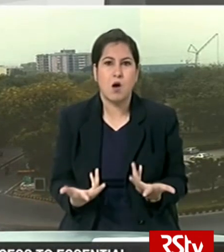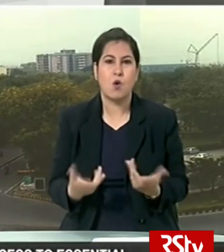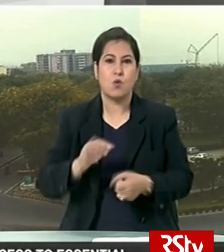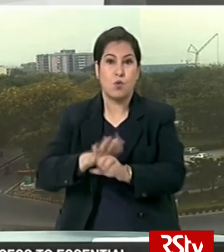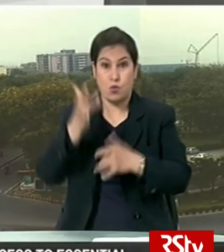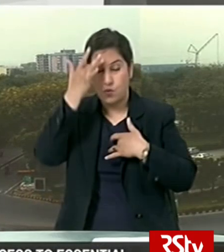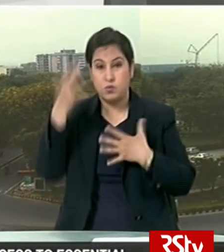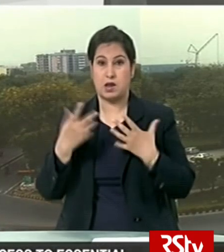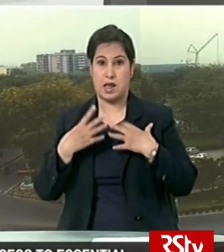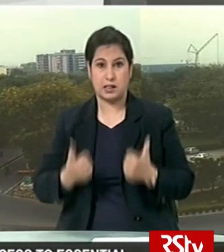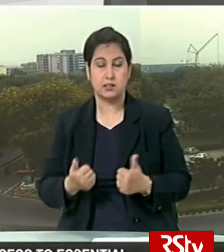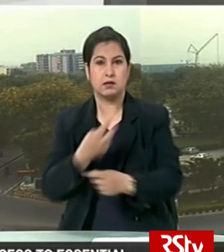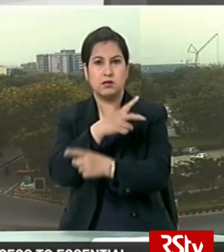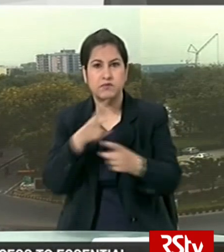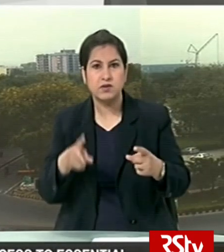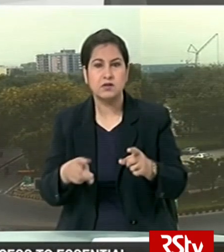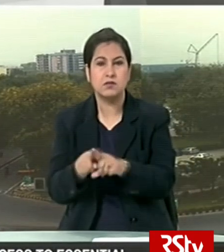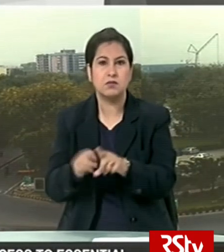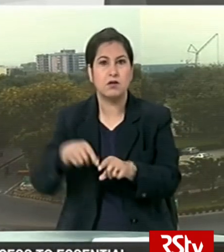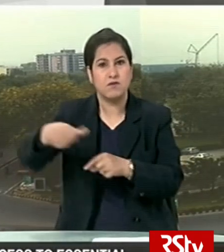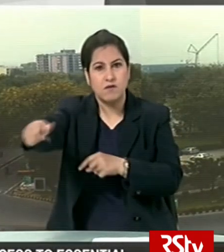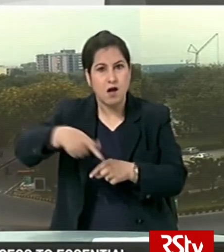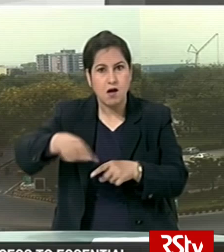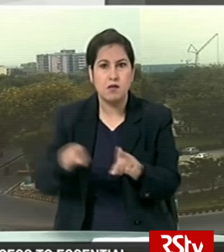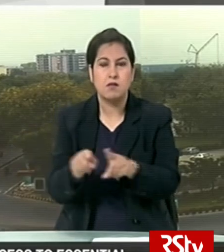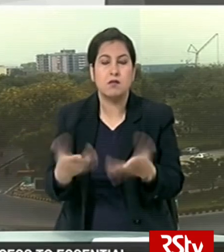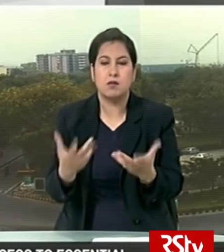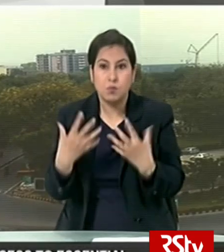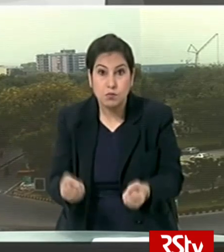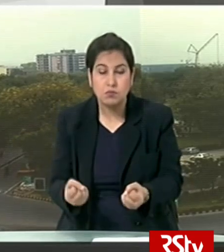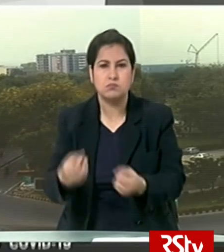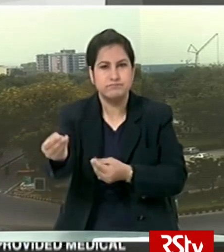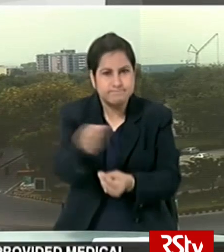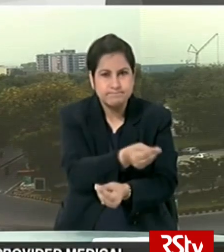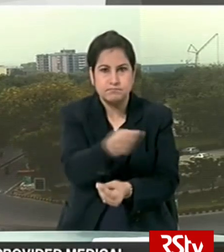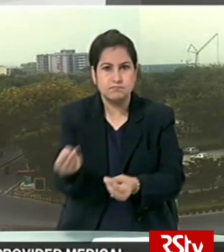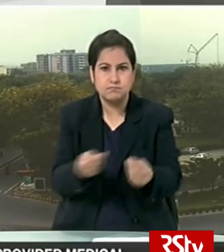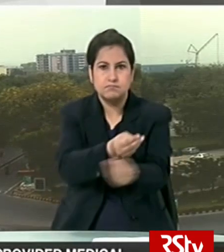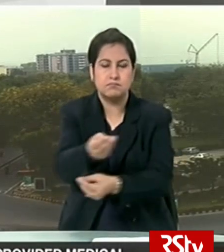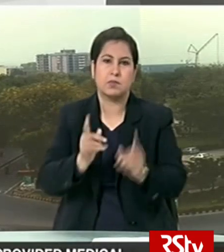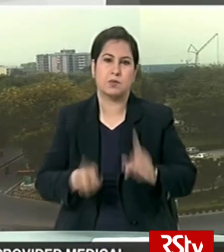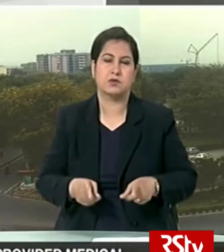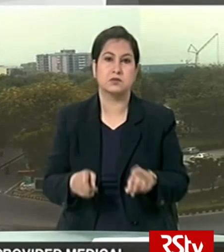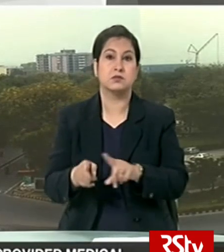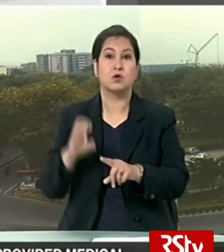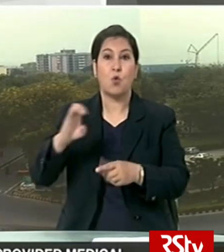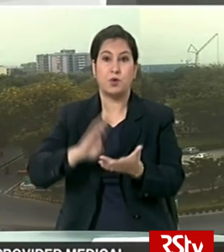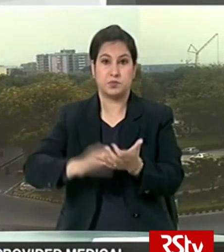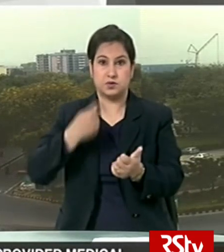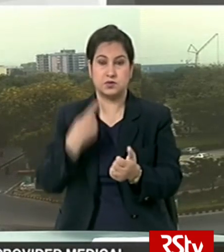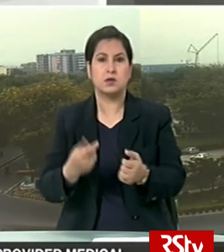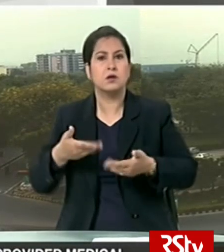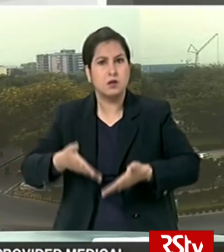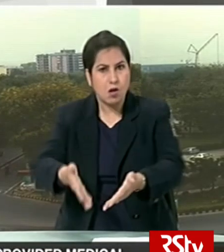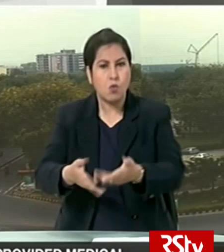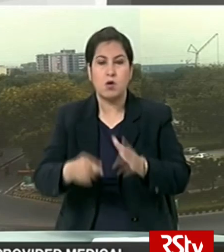protective equipment and healthcare professionals across borders where they are most needed The Commerce Minister said that